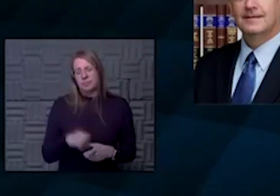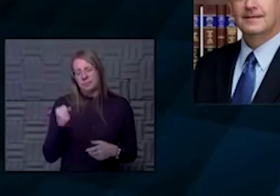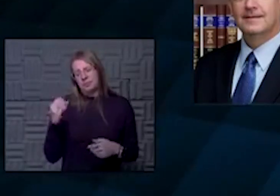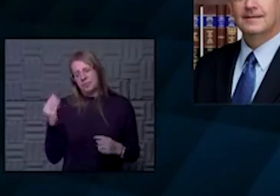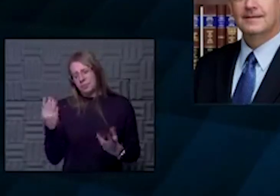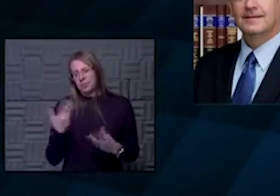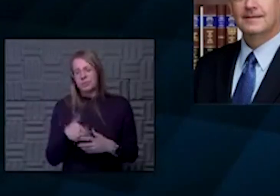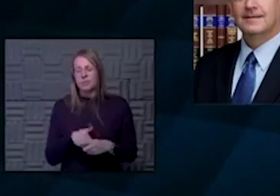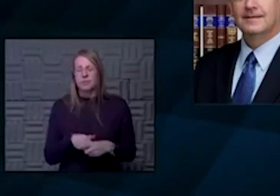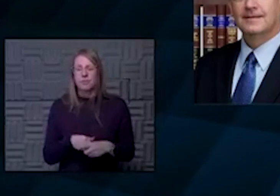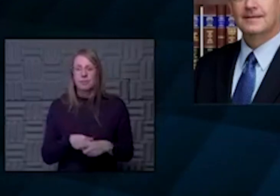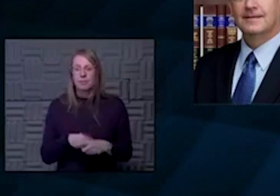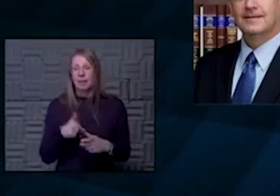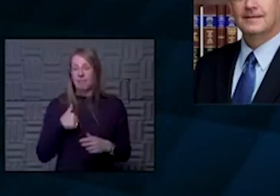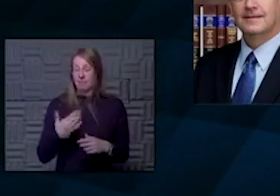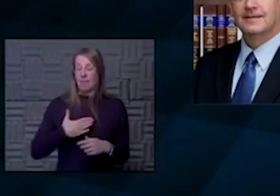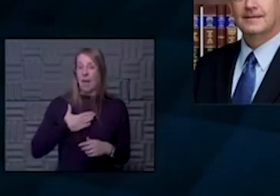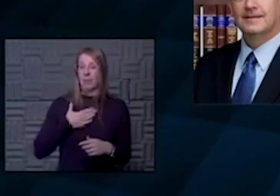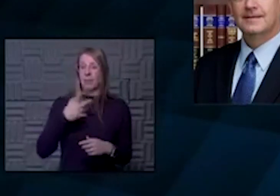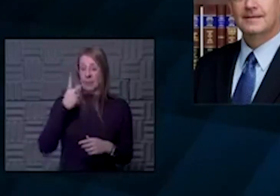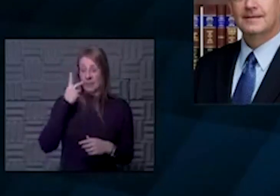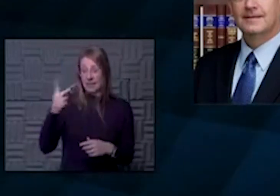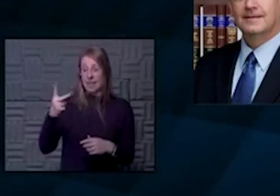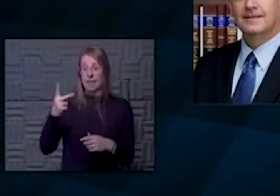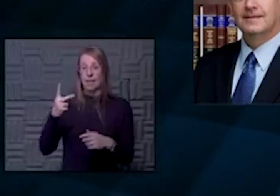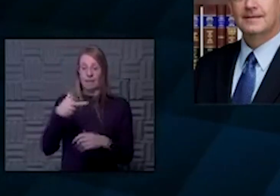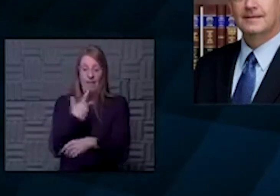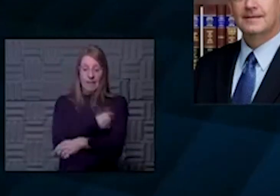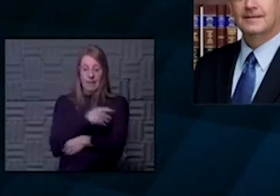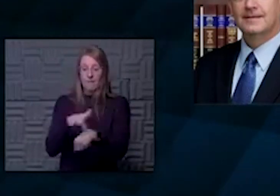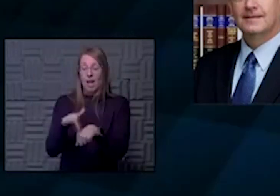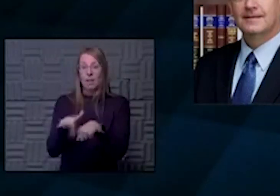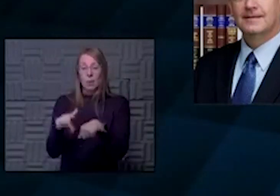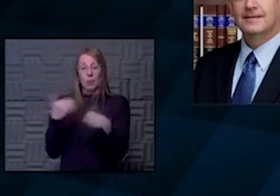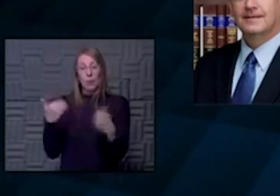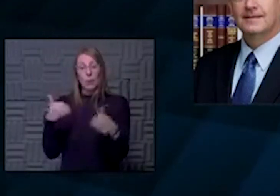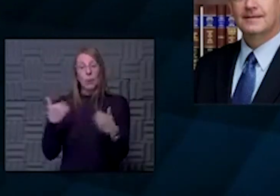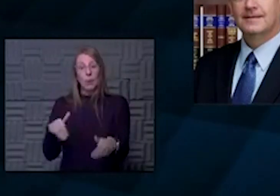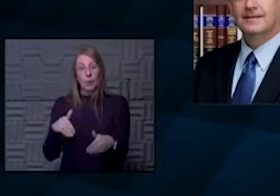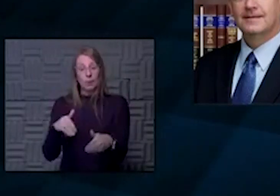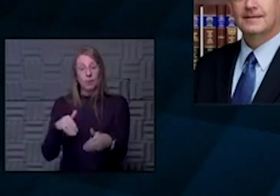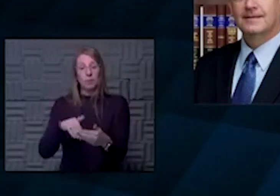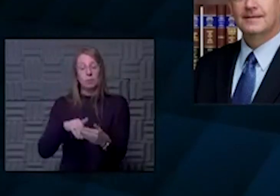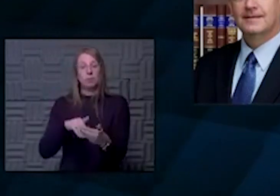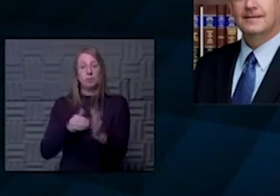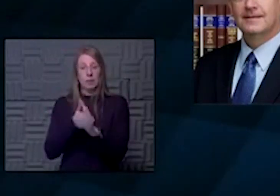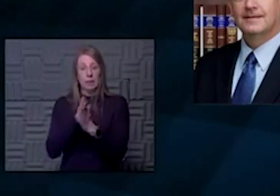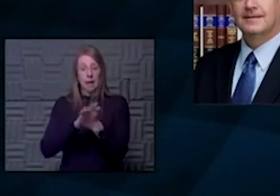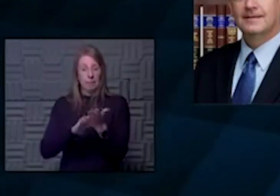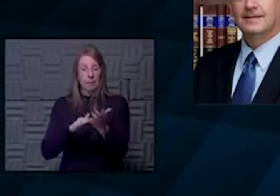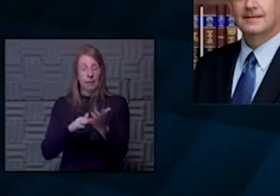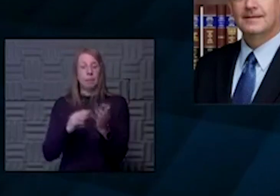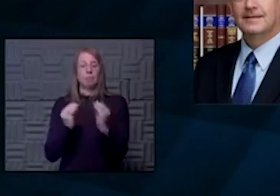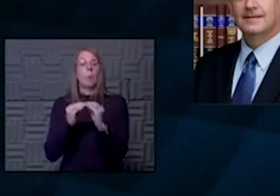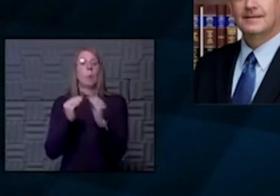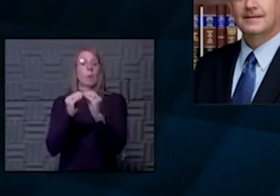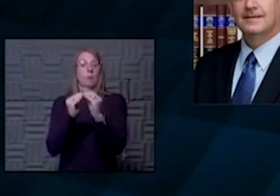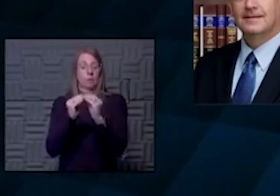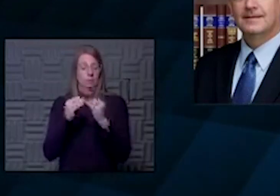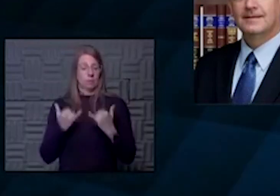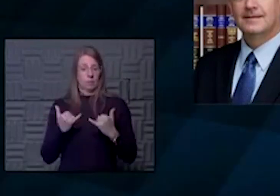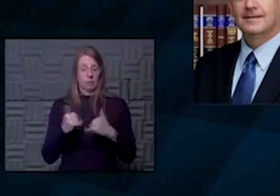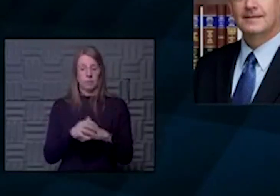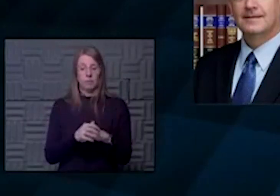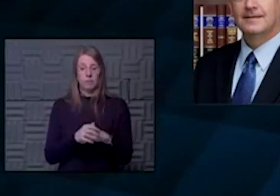know, I'm pleased to see that the number of vaccines that are available are really ramping up quite quickly. But I think the protocols that they've